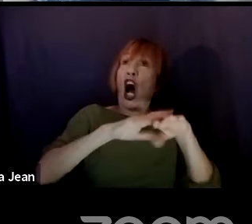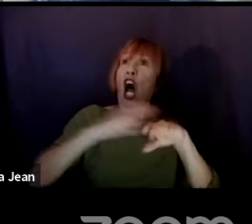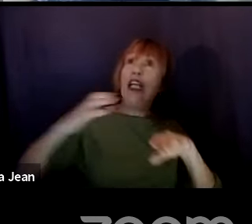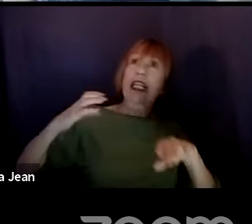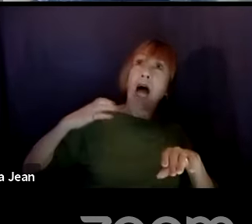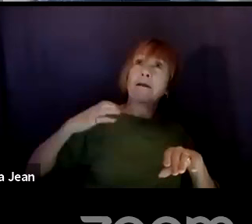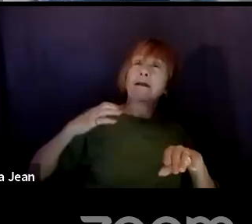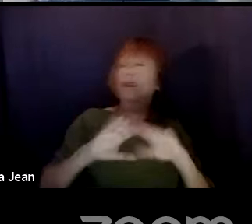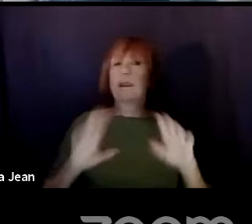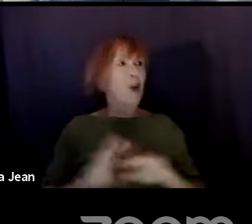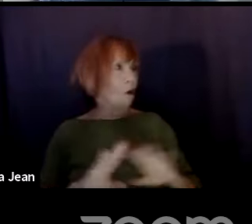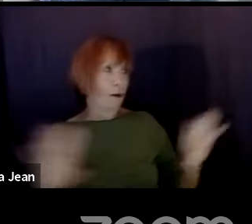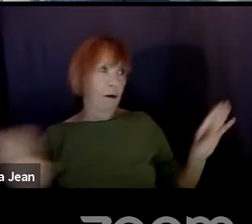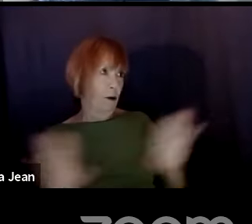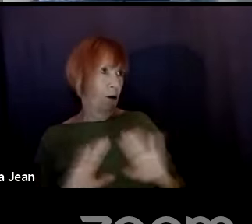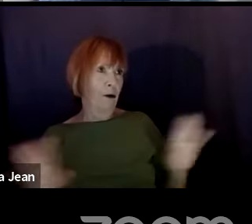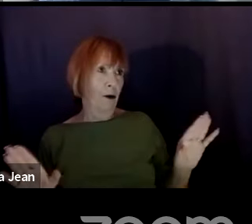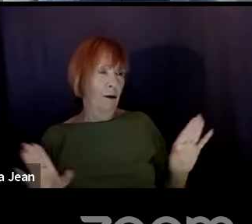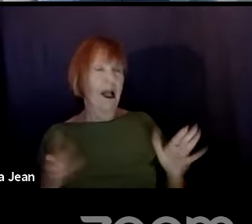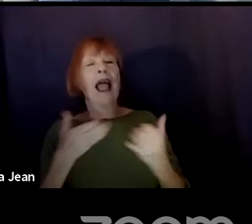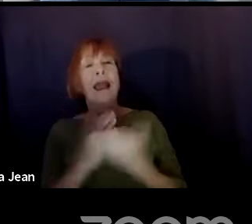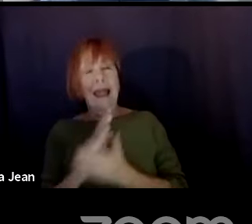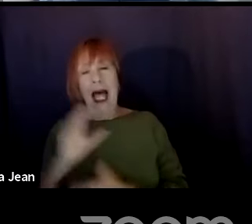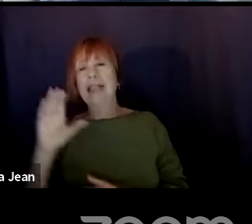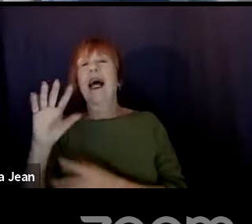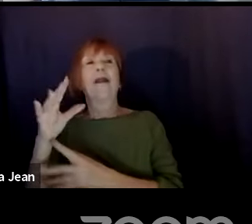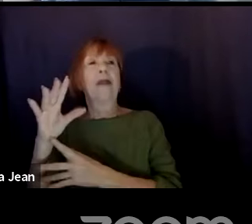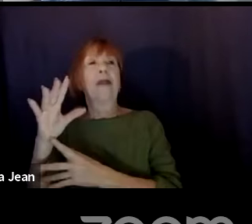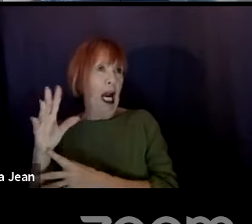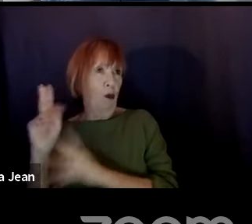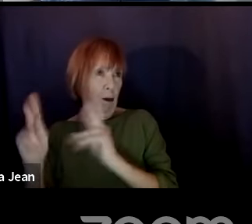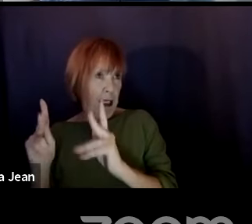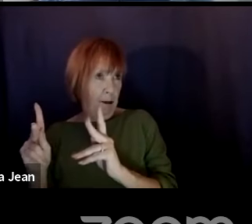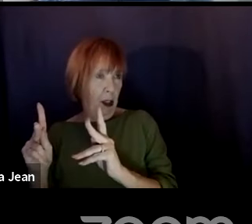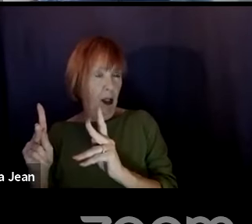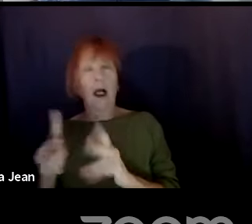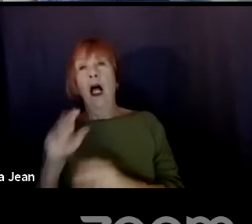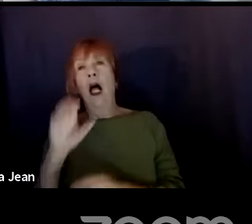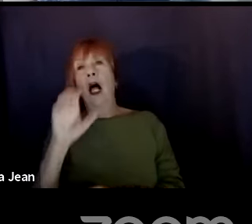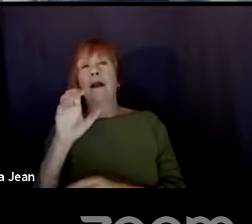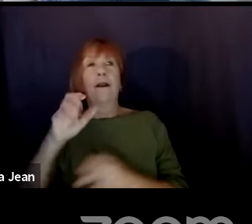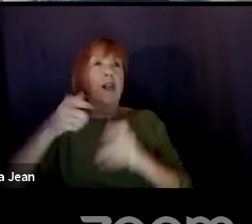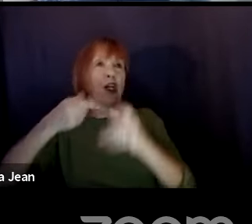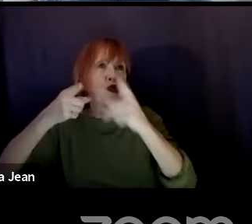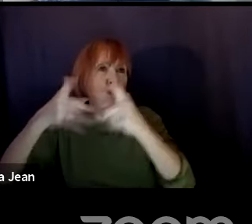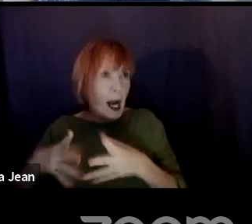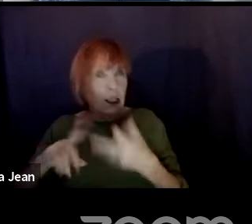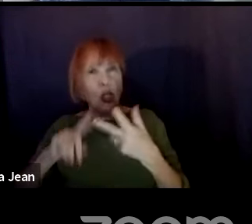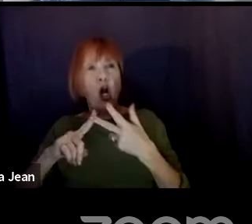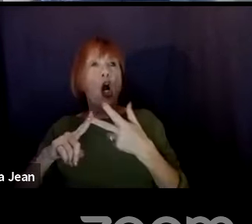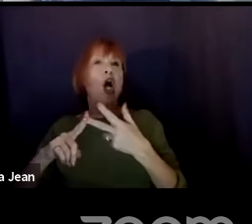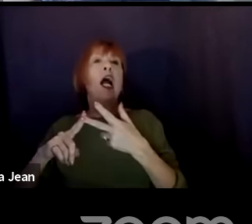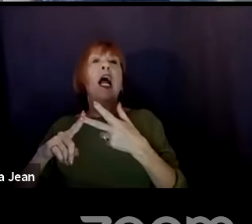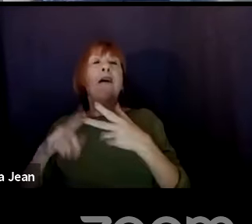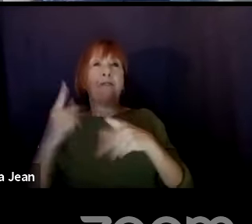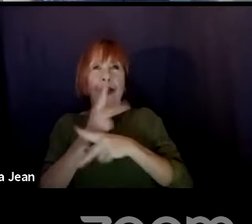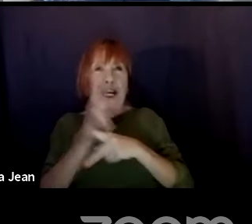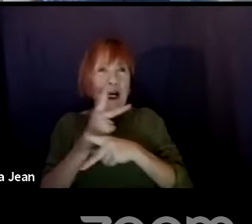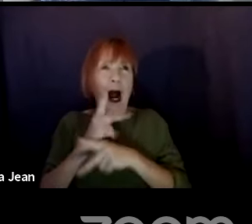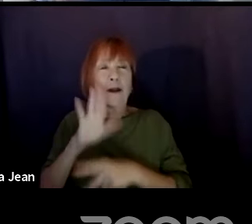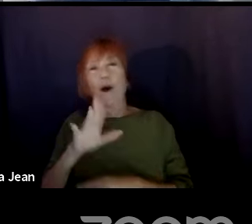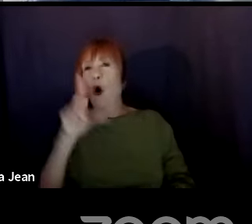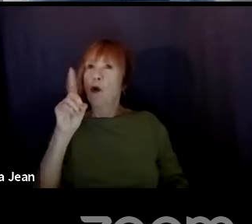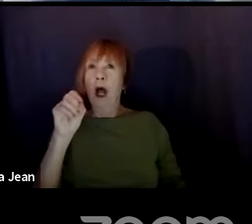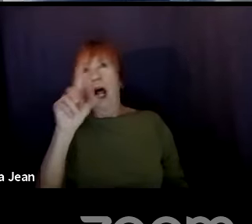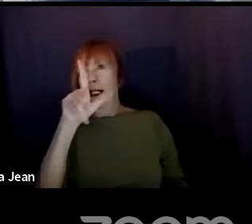they do best and let the camera dolly person and, and, and the cinematographer and the director figure out that dolly that move